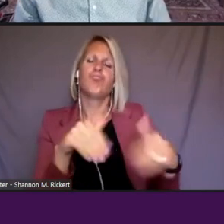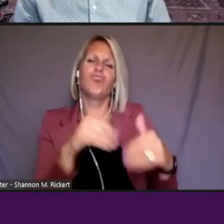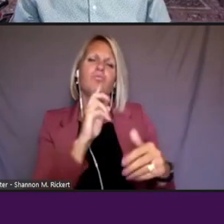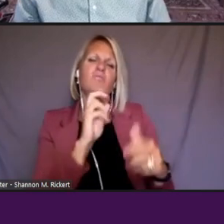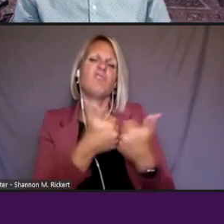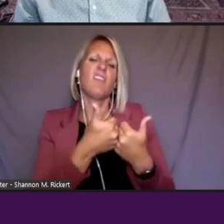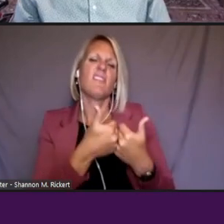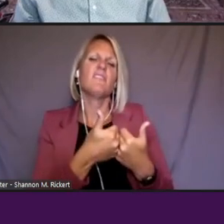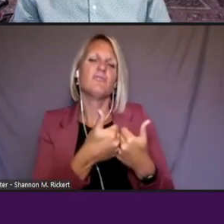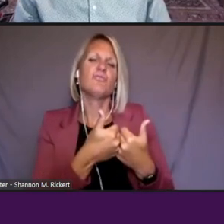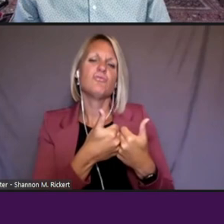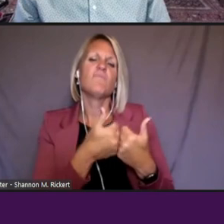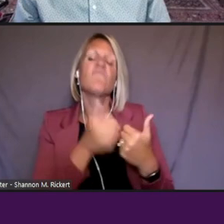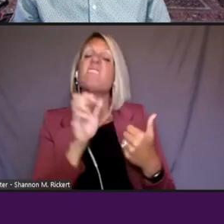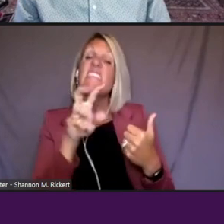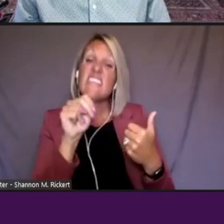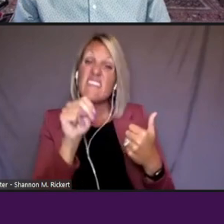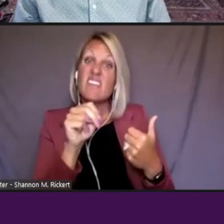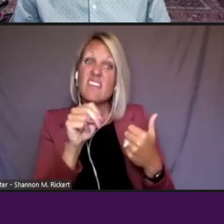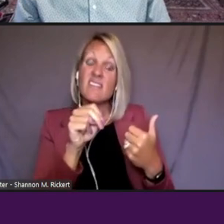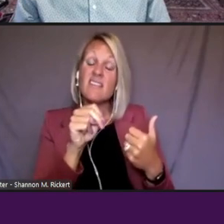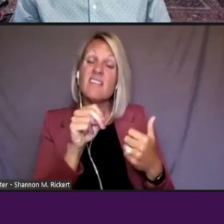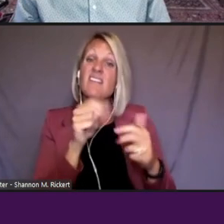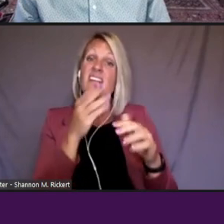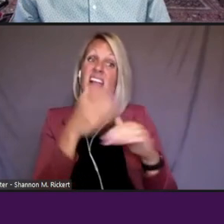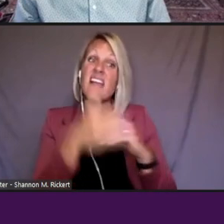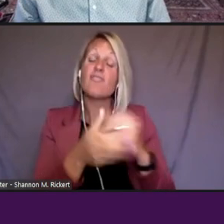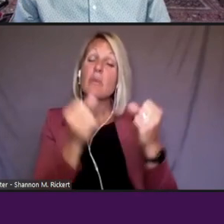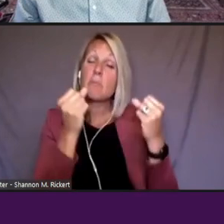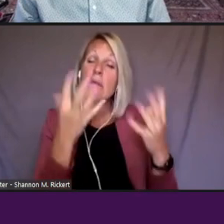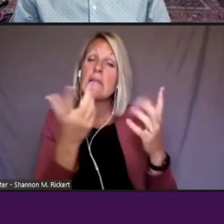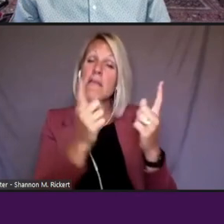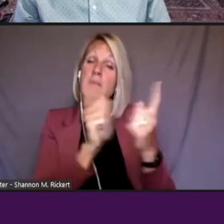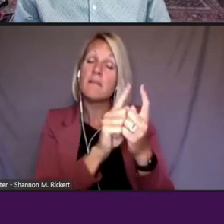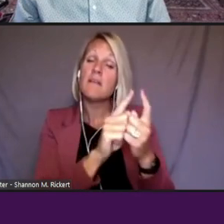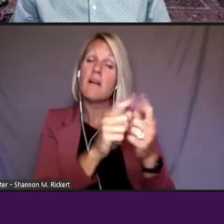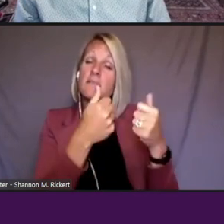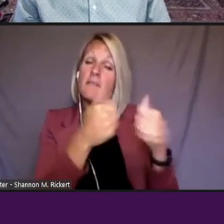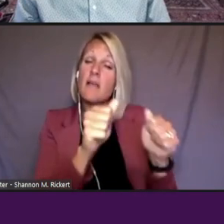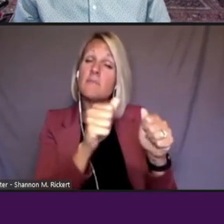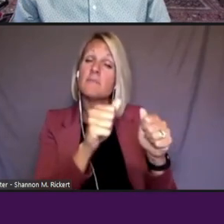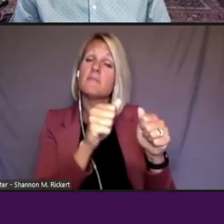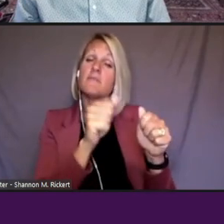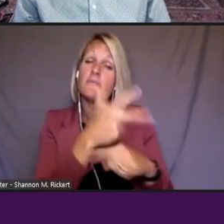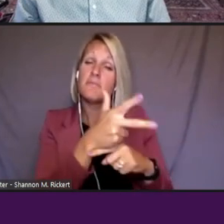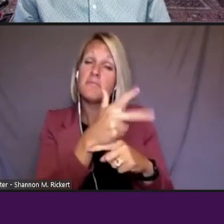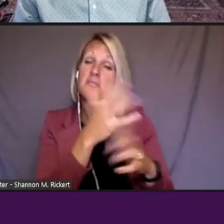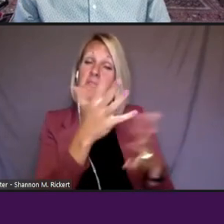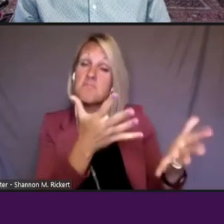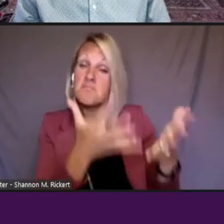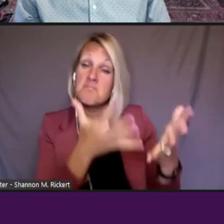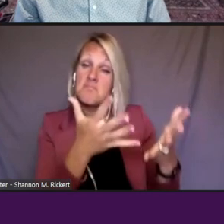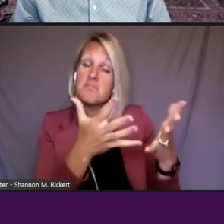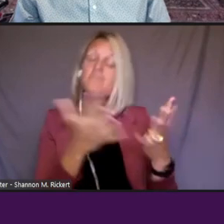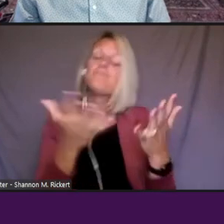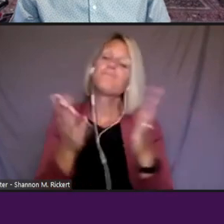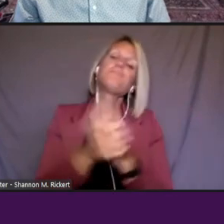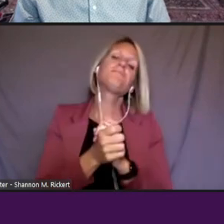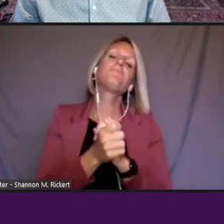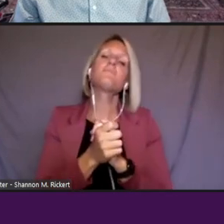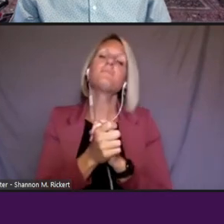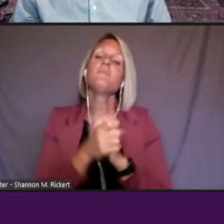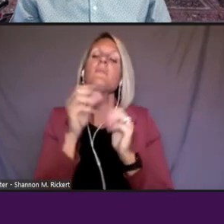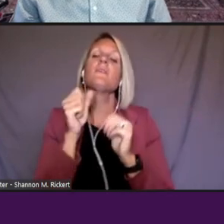challenge, even after, um, multiple attempts to, uh, to speak with them. So, you know, in the